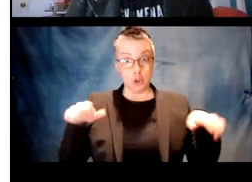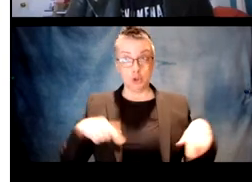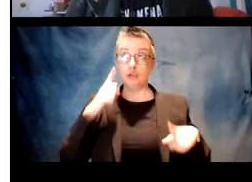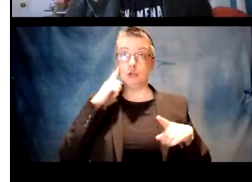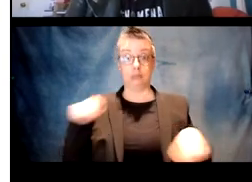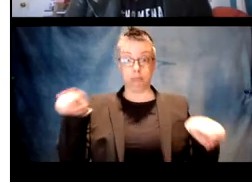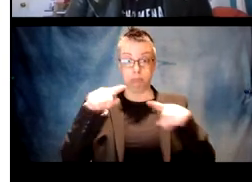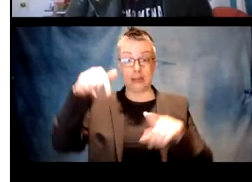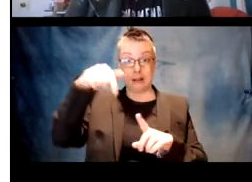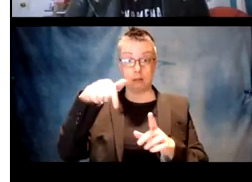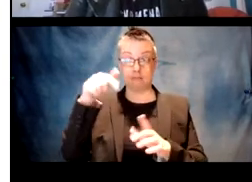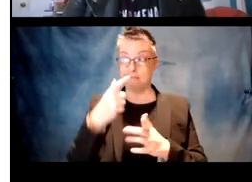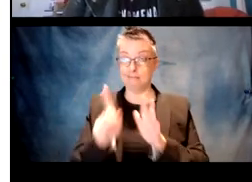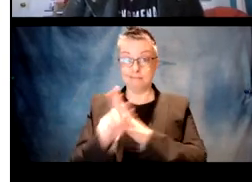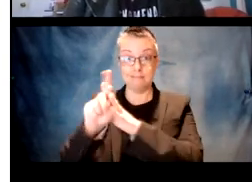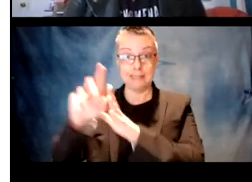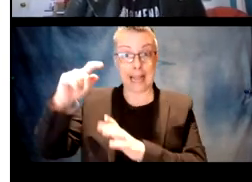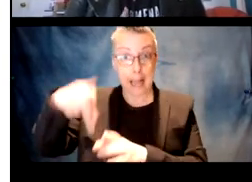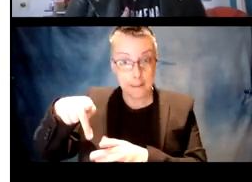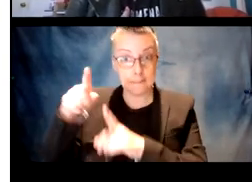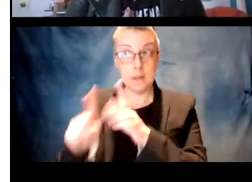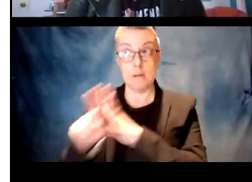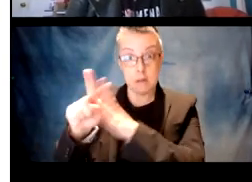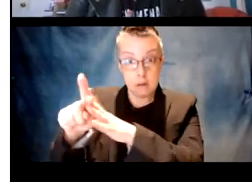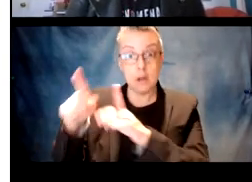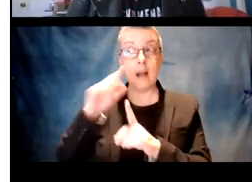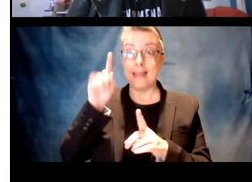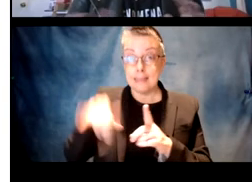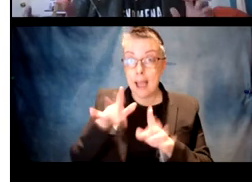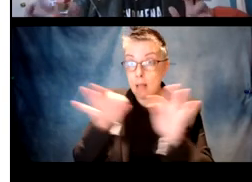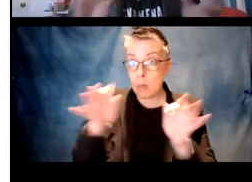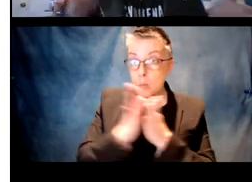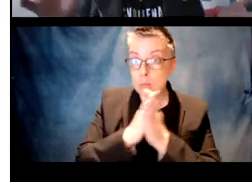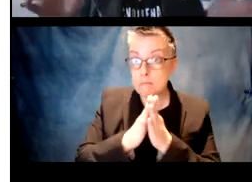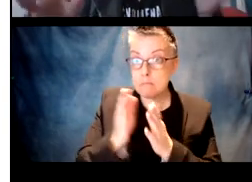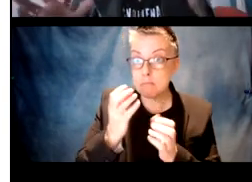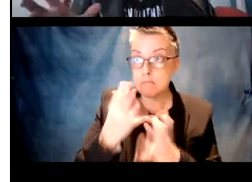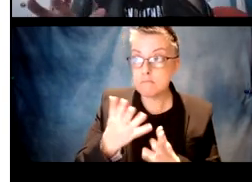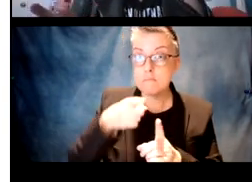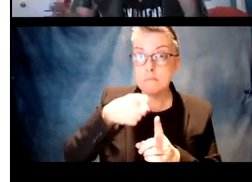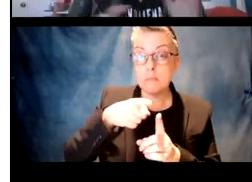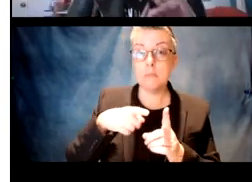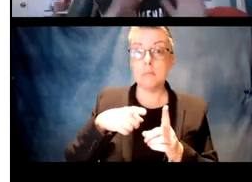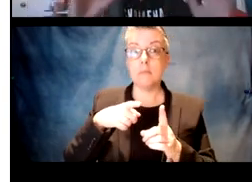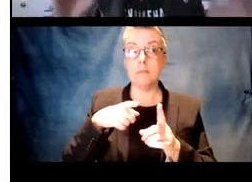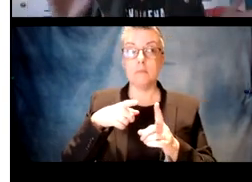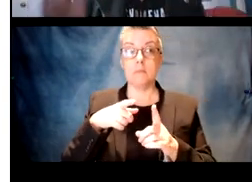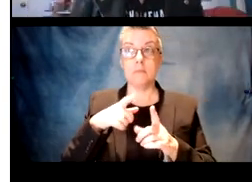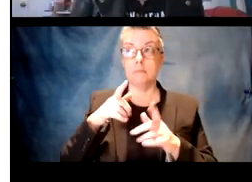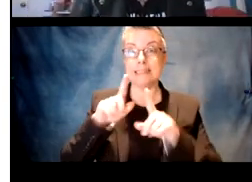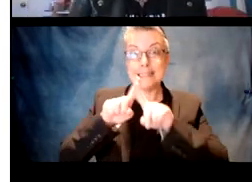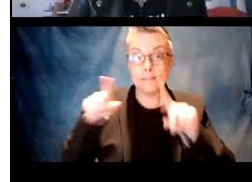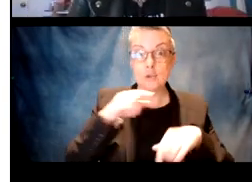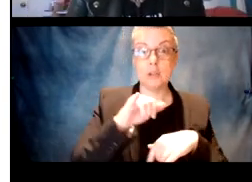All right. So, again, the question is, are they treating these linguistically, these, these gaps in the paradigm as linguistically